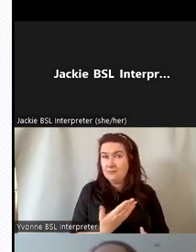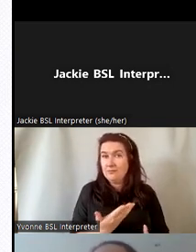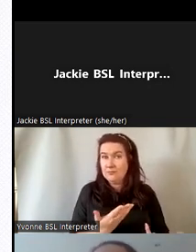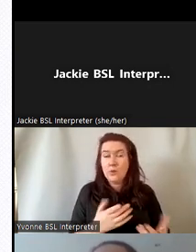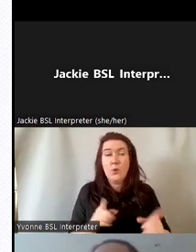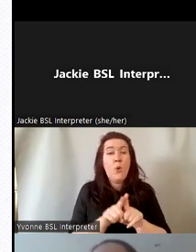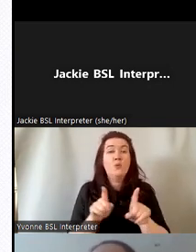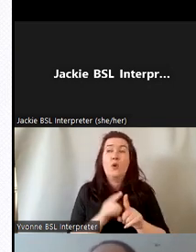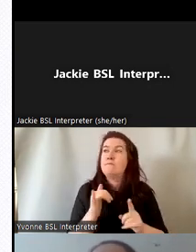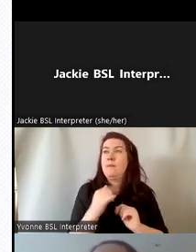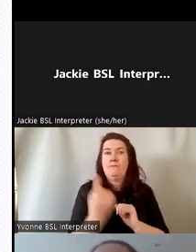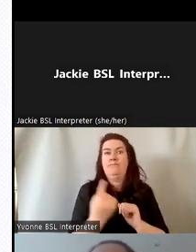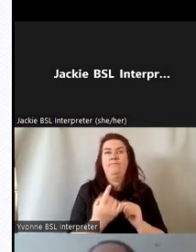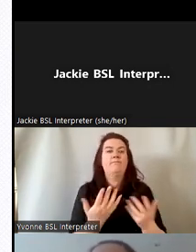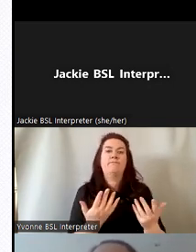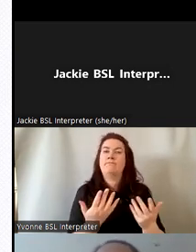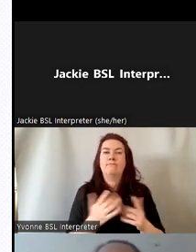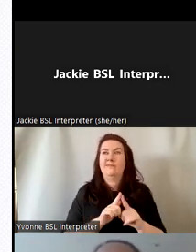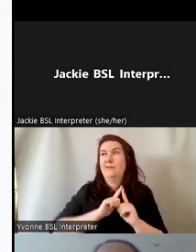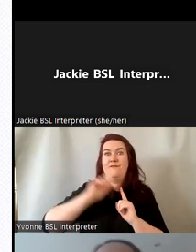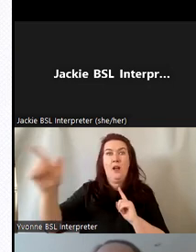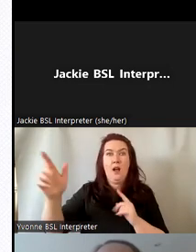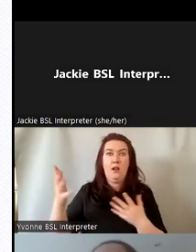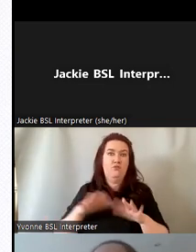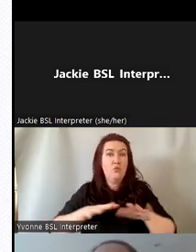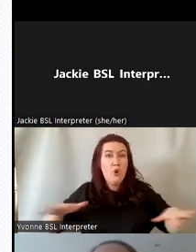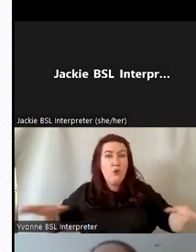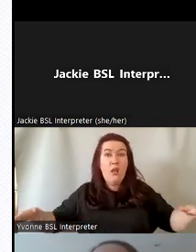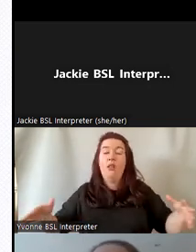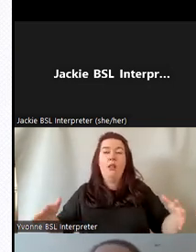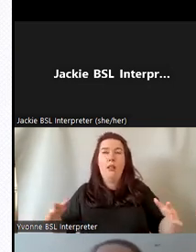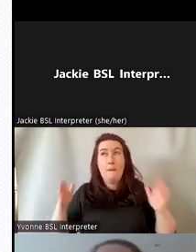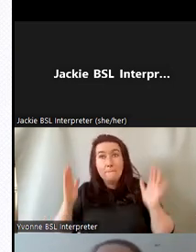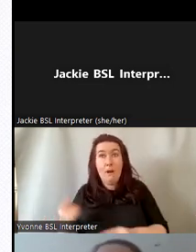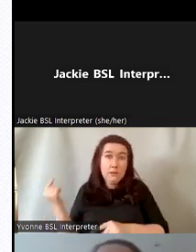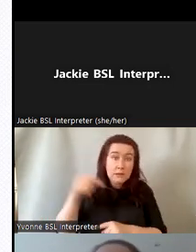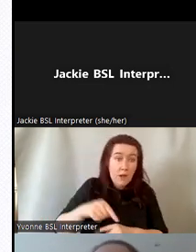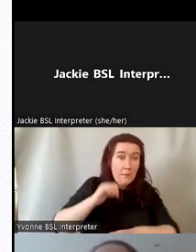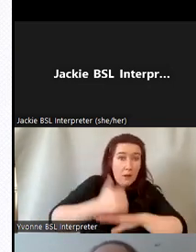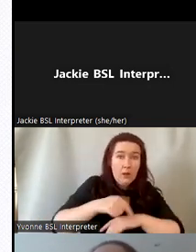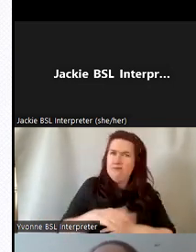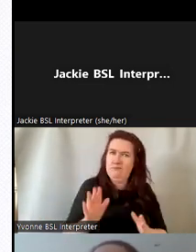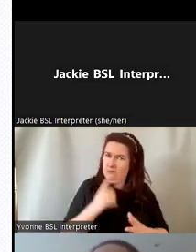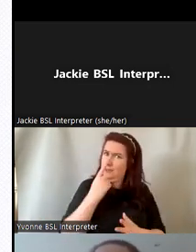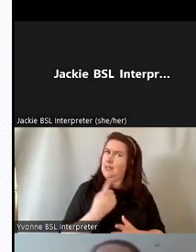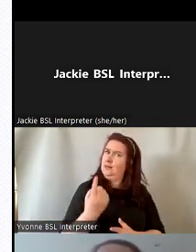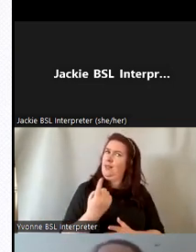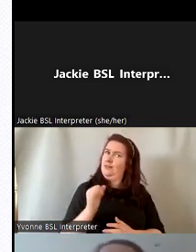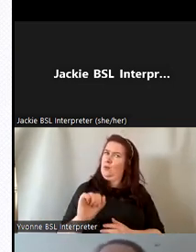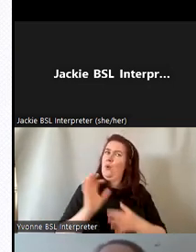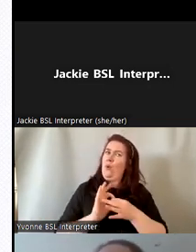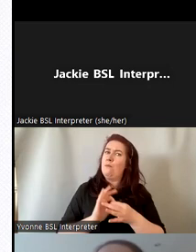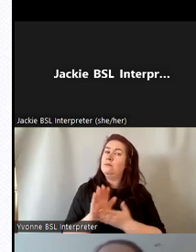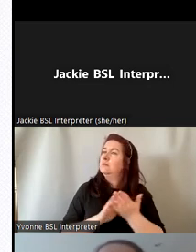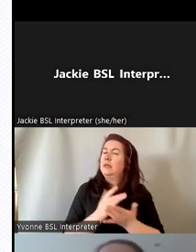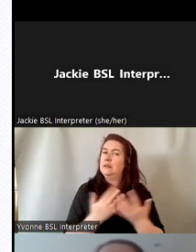if you're you know in a faraway location or a rural location you don't have to travel to get to this opportunity so people can fit it around their schedule